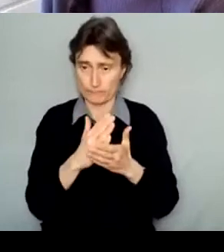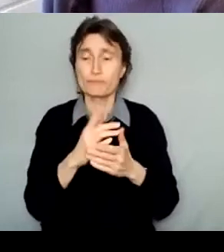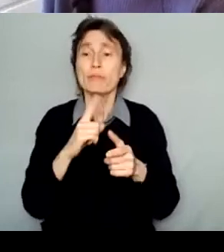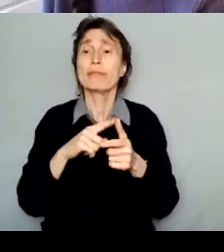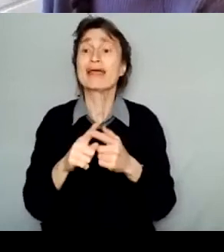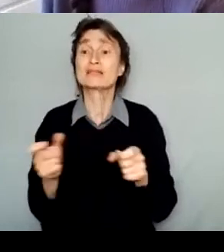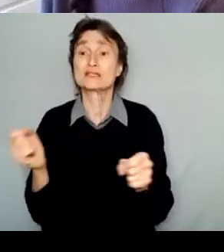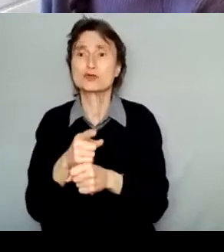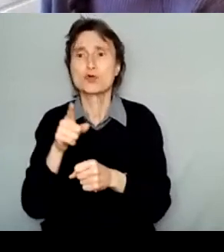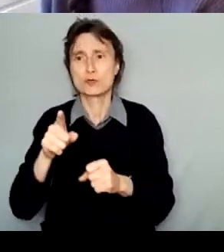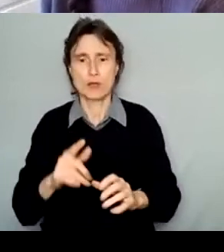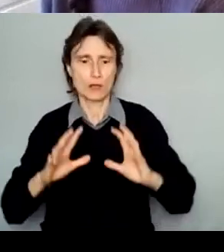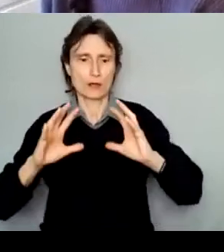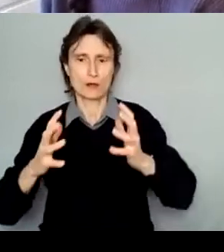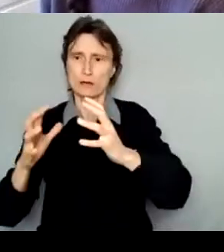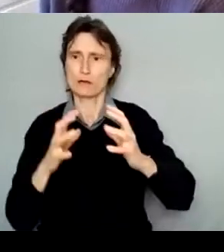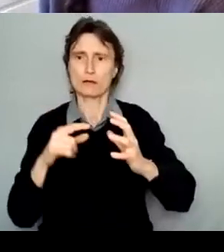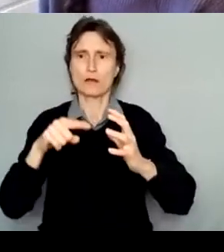aspects of that project.